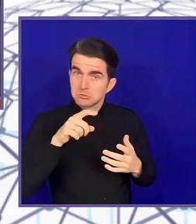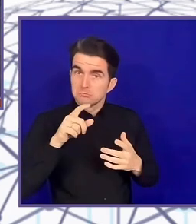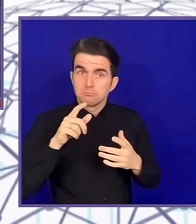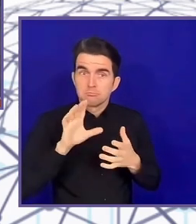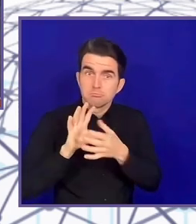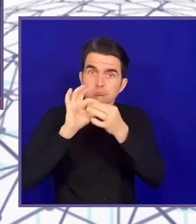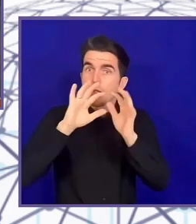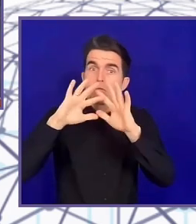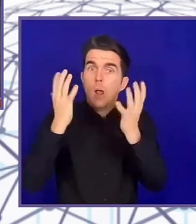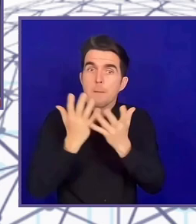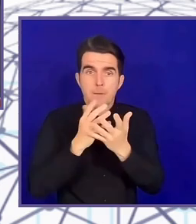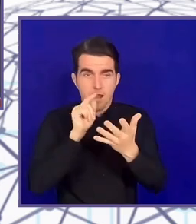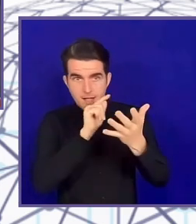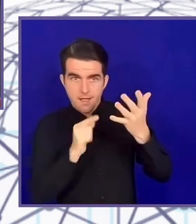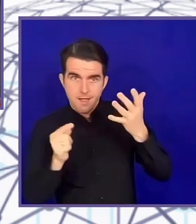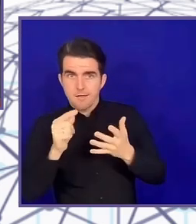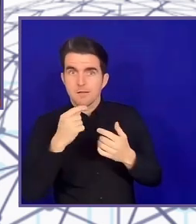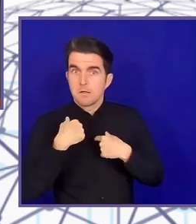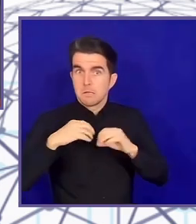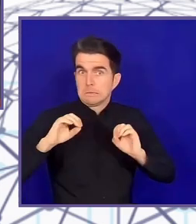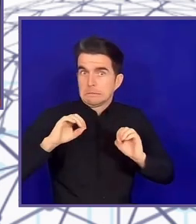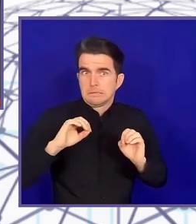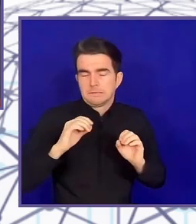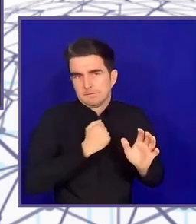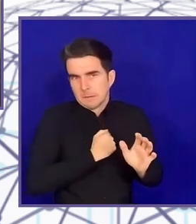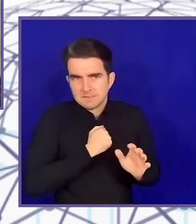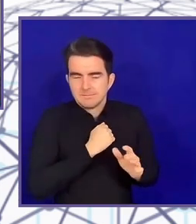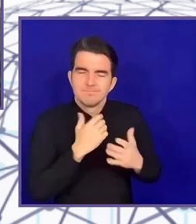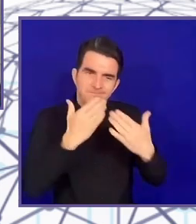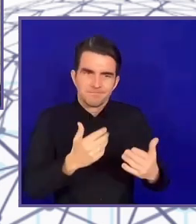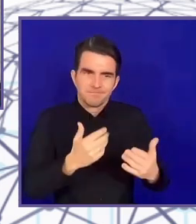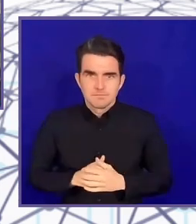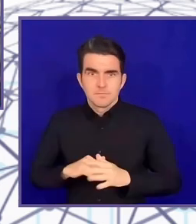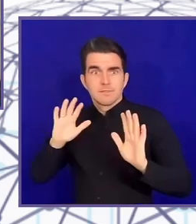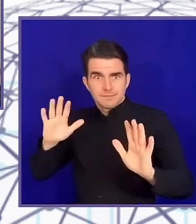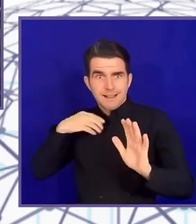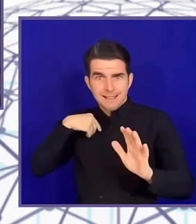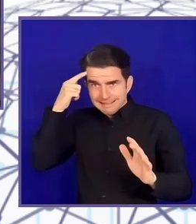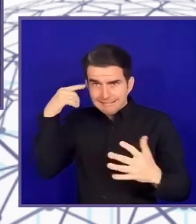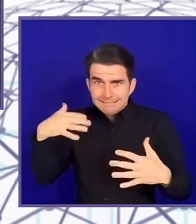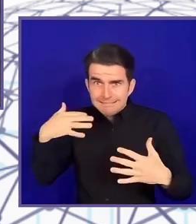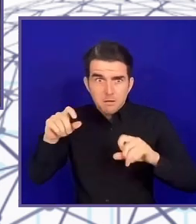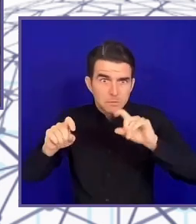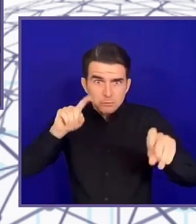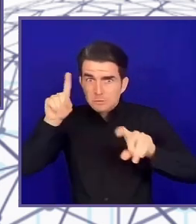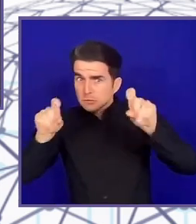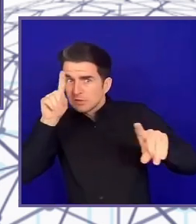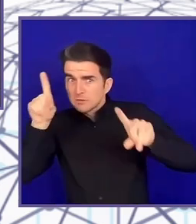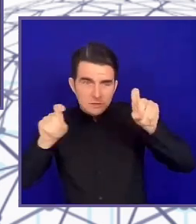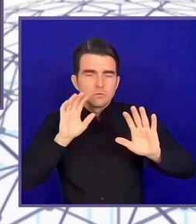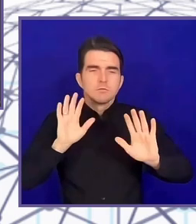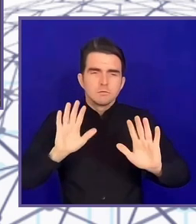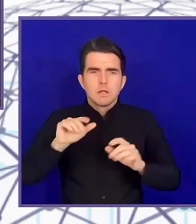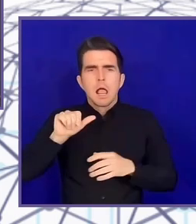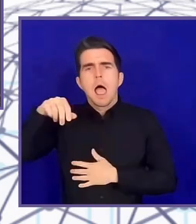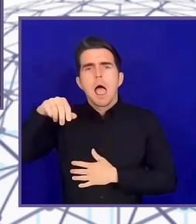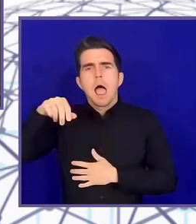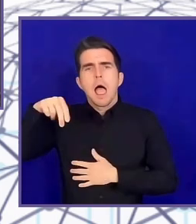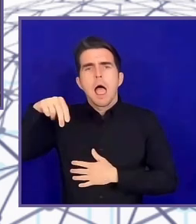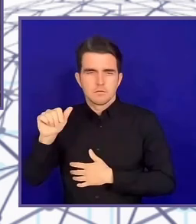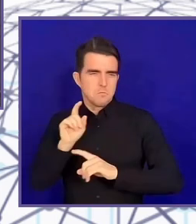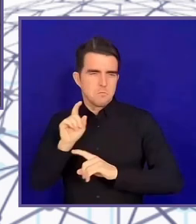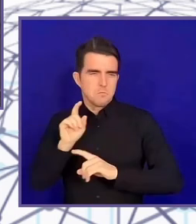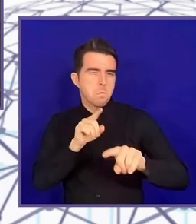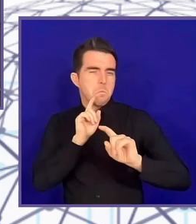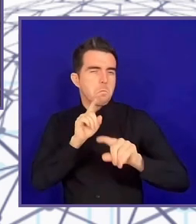and I think Anna's answered that superbly. So what I will do though is pass on some contacts from Italy to you afterwards, if you would like,